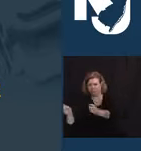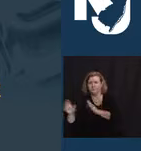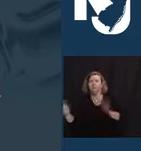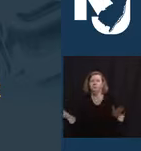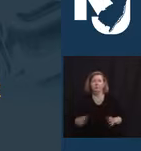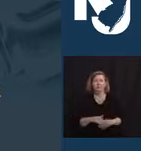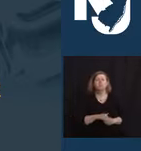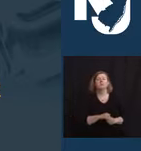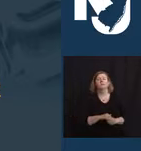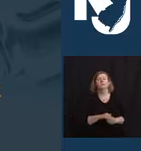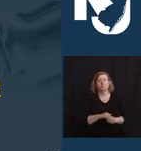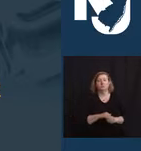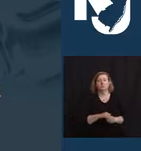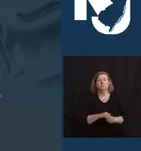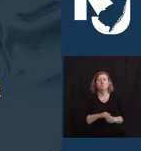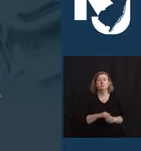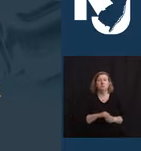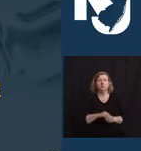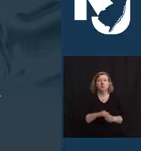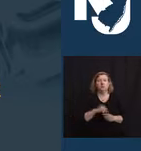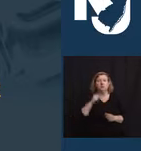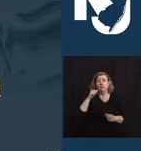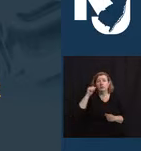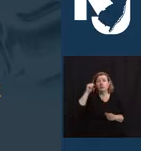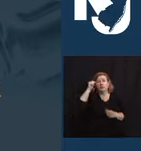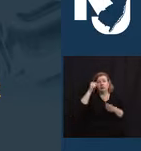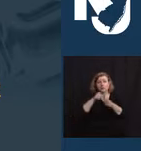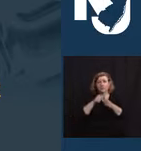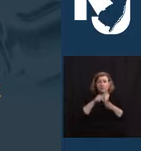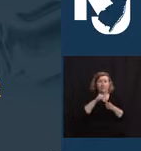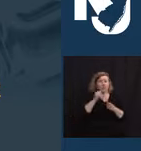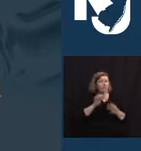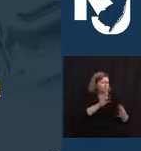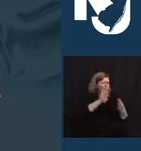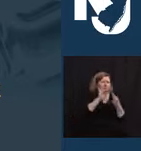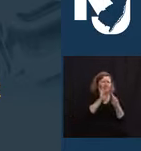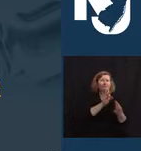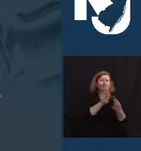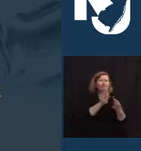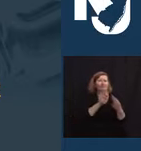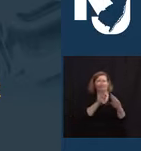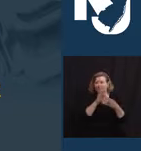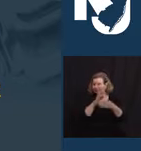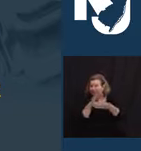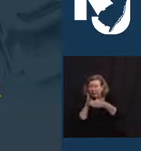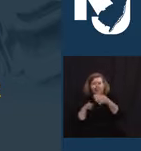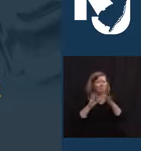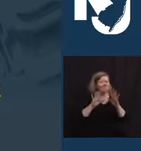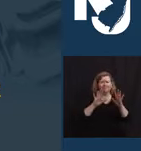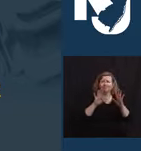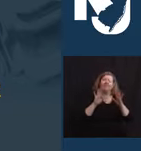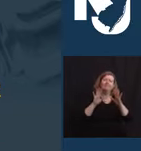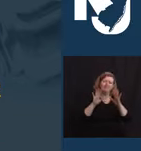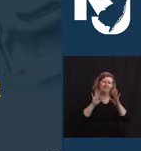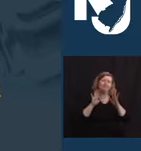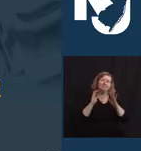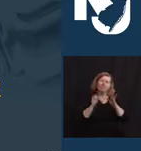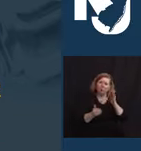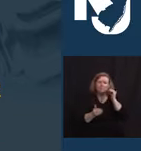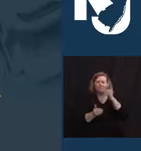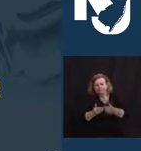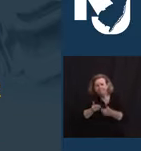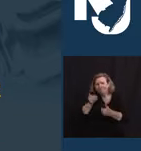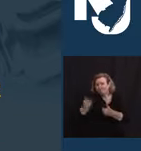arms of New Jerseyans. Again, we're not spiking in any footballs here. We are on a journey, and there are many of you still trying to get your appointments. But